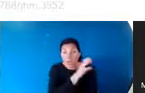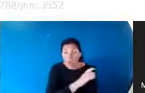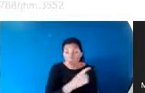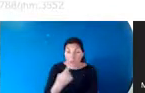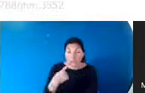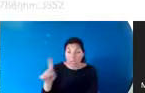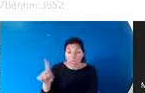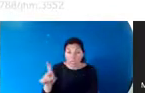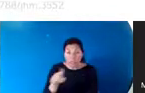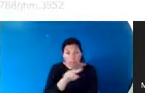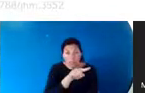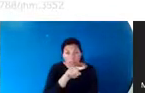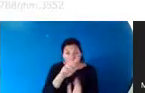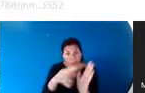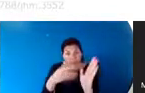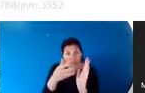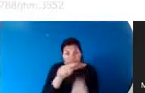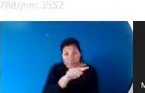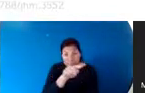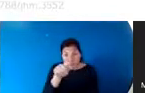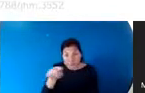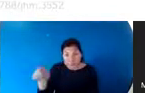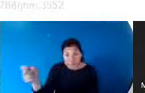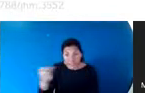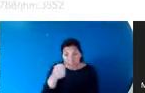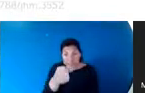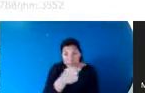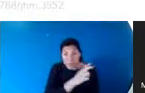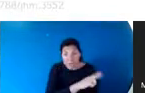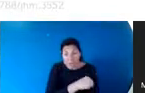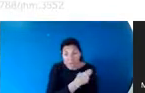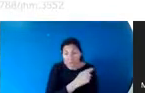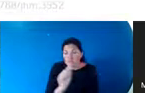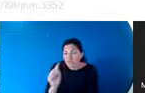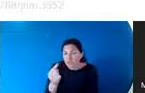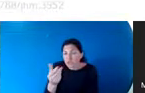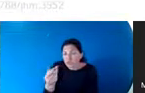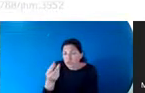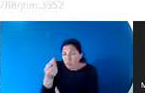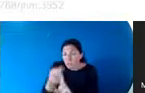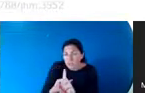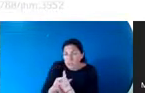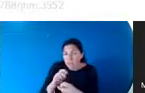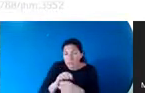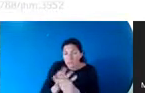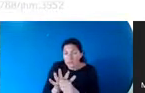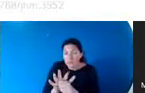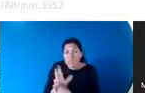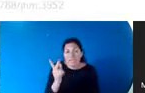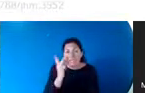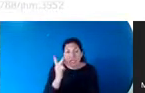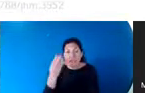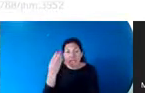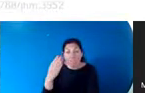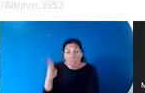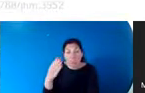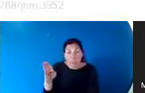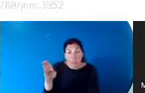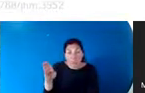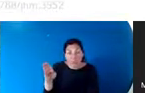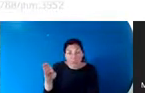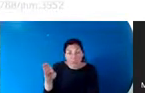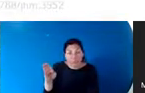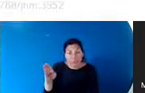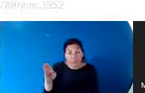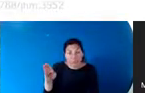This looks at admission to hospital in the first few months of the pandemic. And all I want you to look at is the blue line. They both behave the same way. doesn't